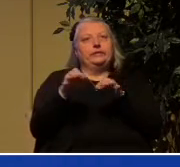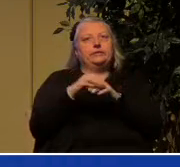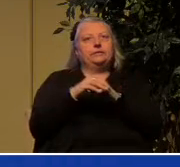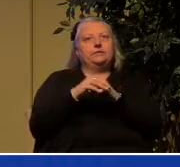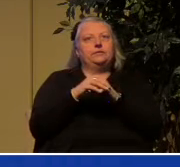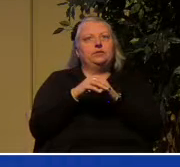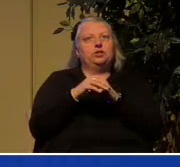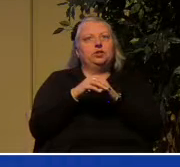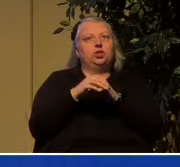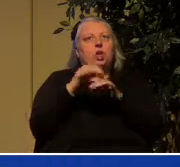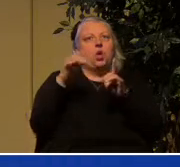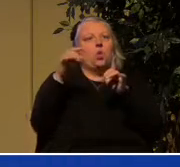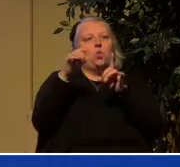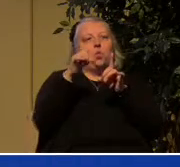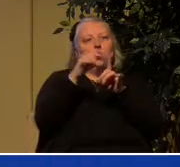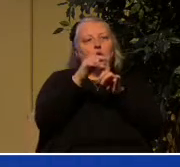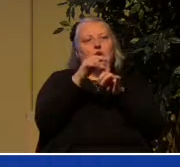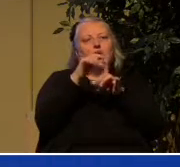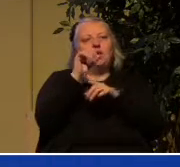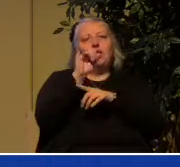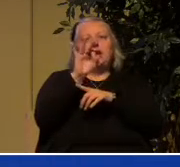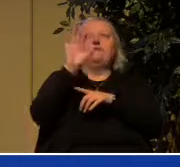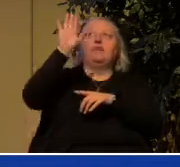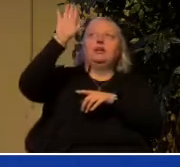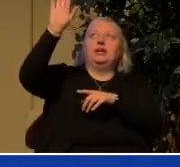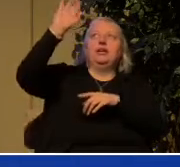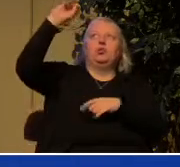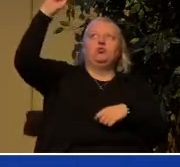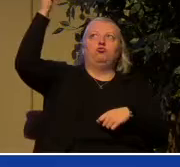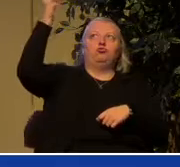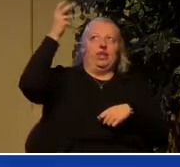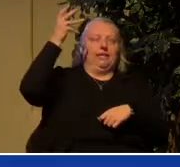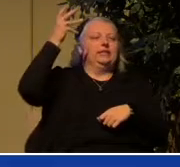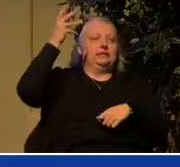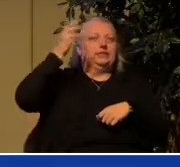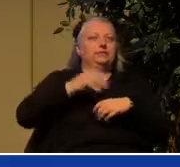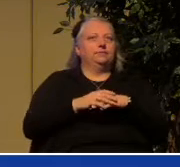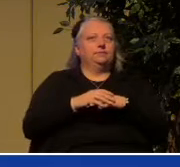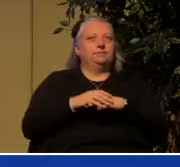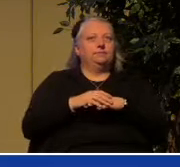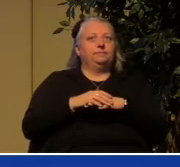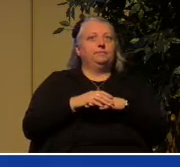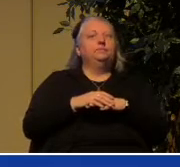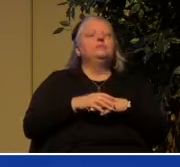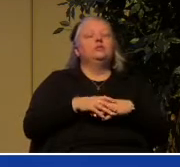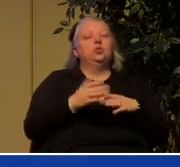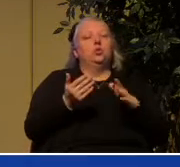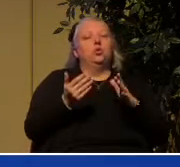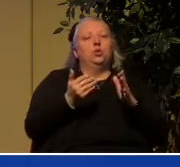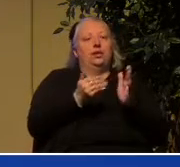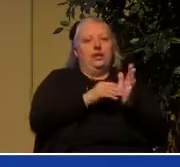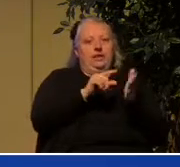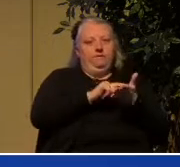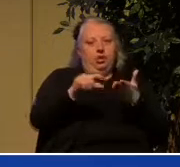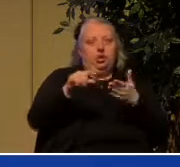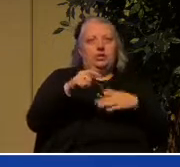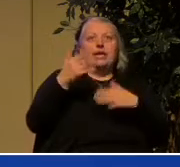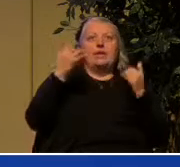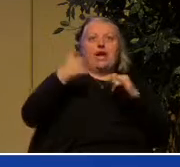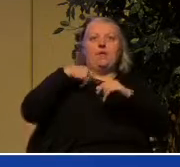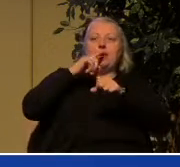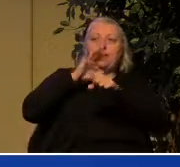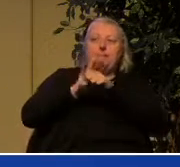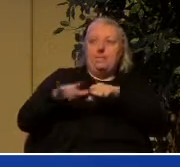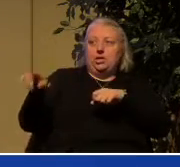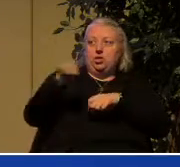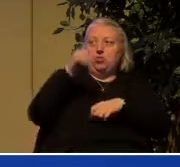phrase is the word of his grace now I commit you to God and to the word of his grace grace